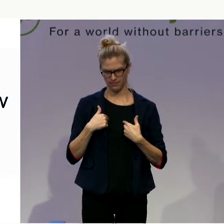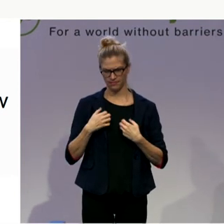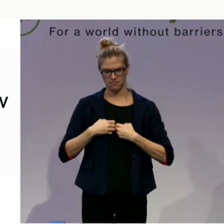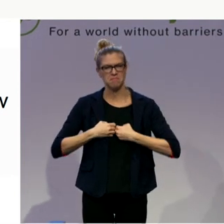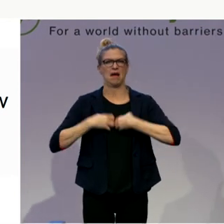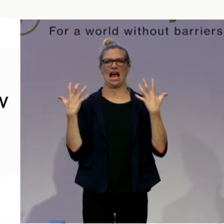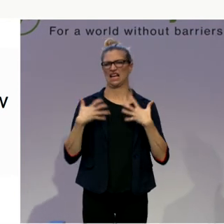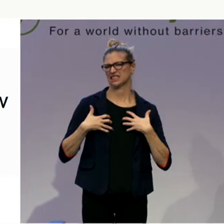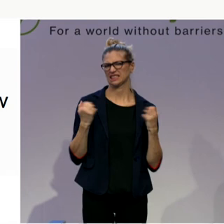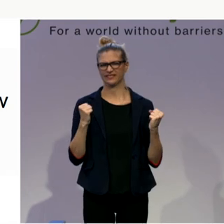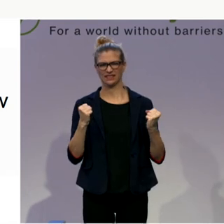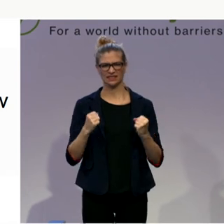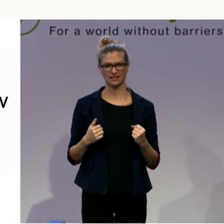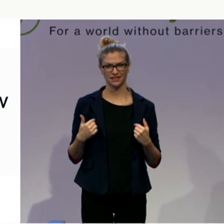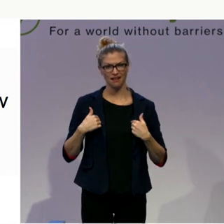No life.